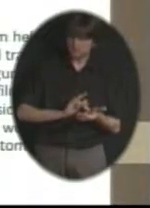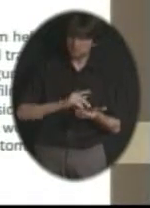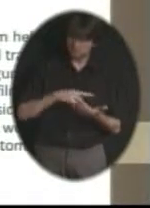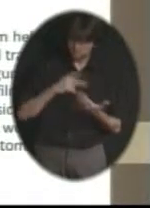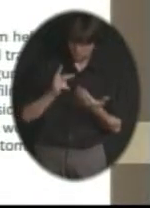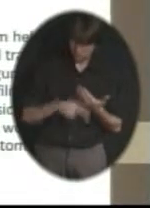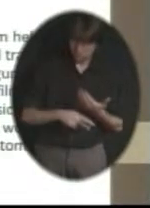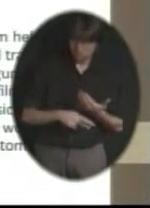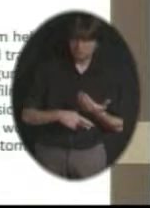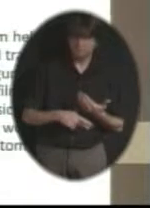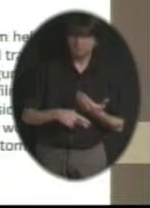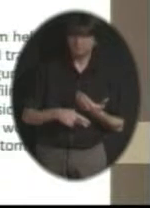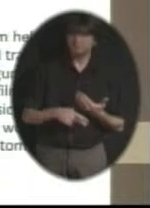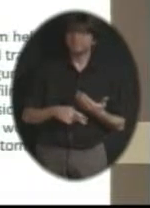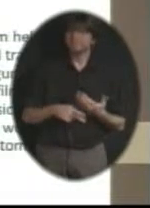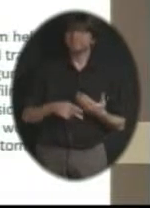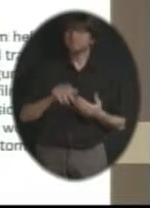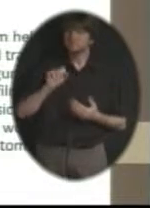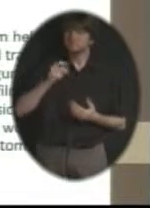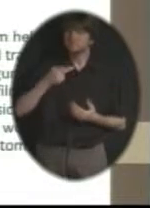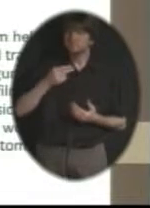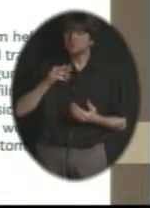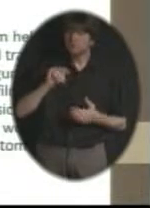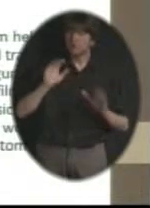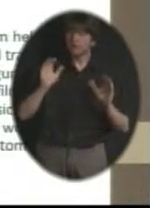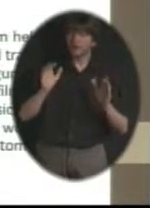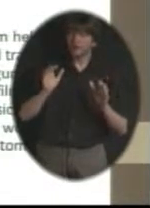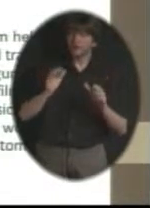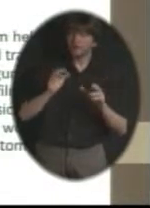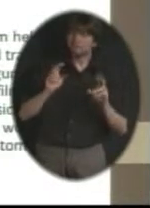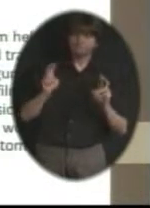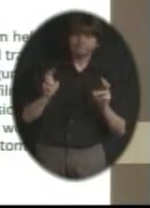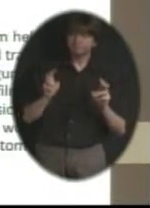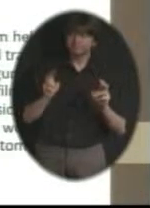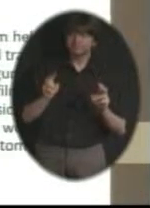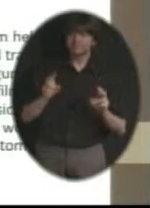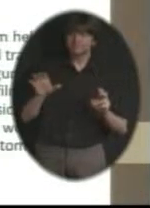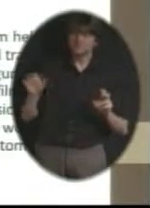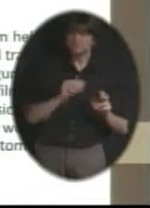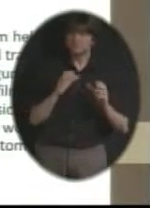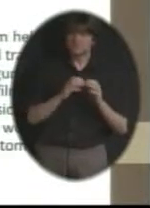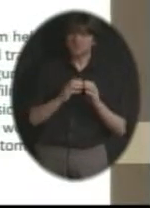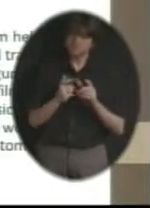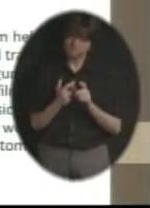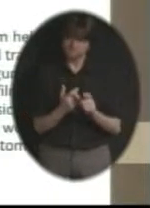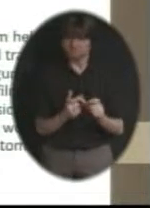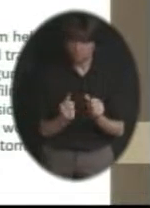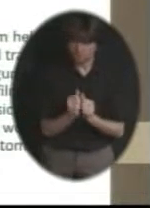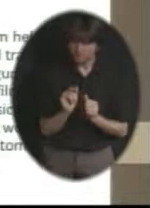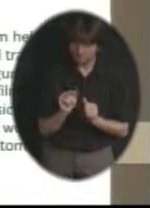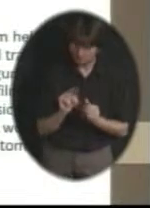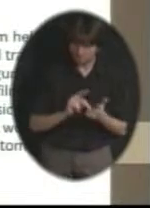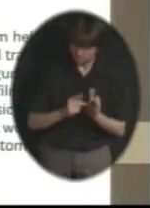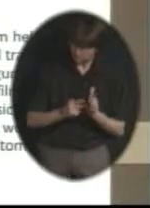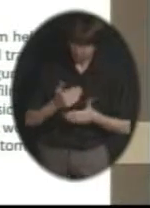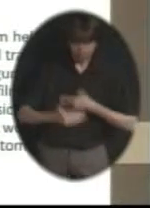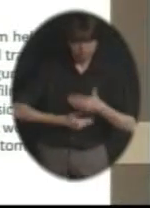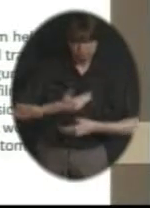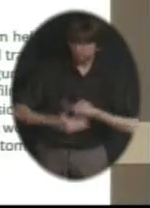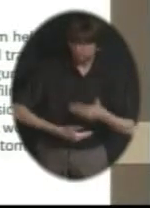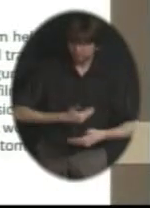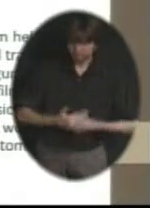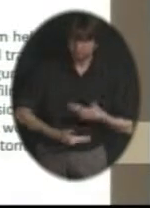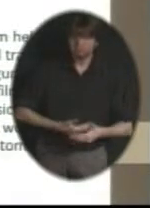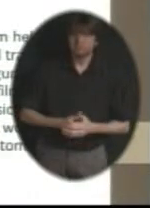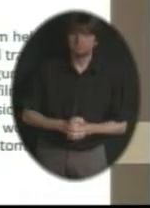borrow a sports analogy. The funniest thing about talking with him is he said, from the start, said, you know,